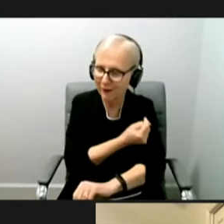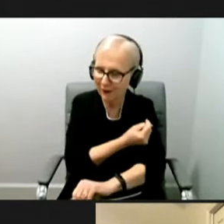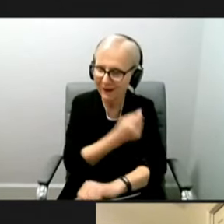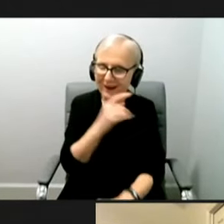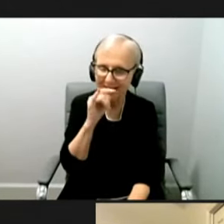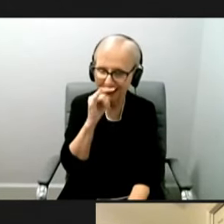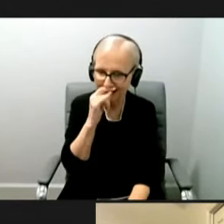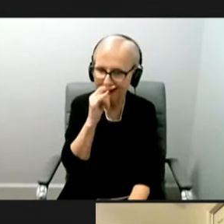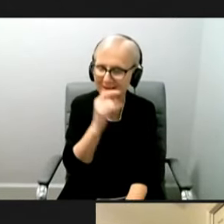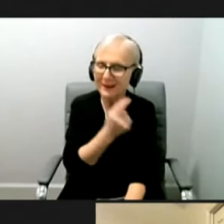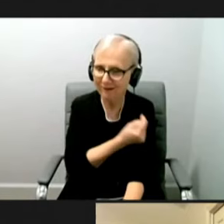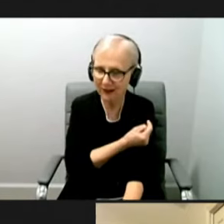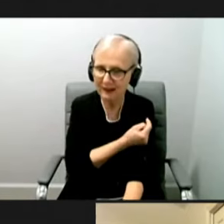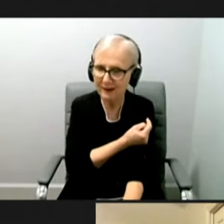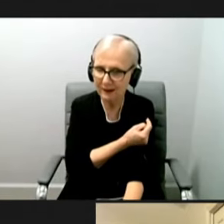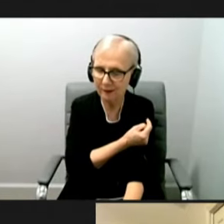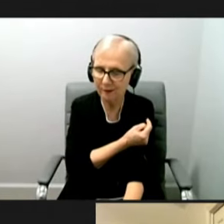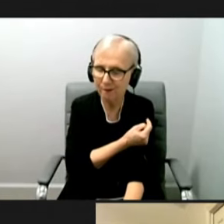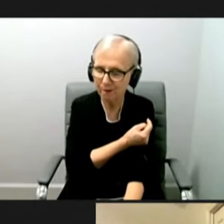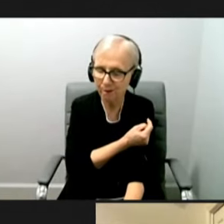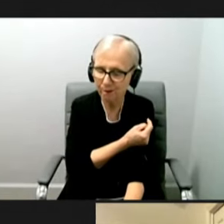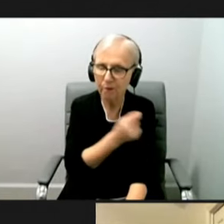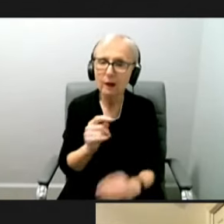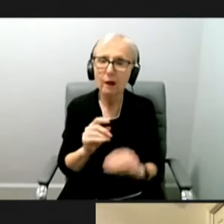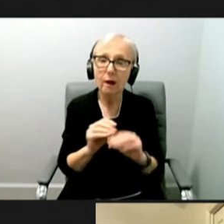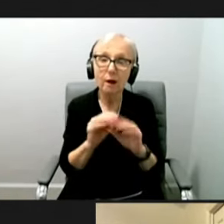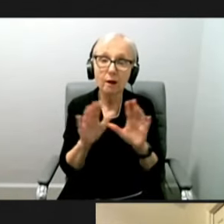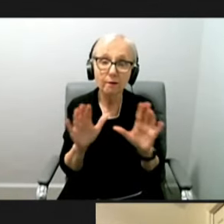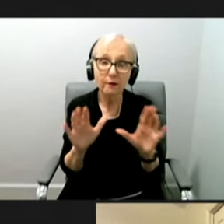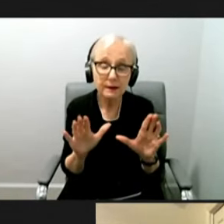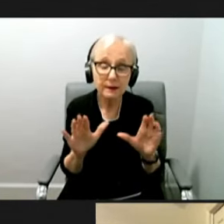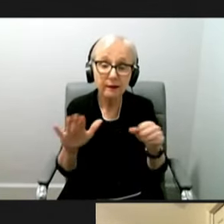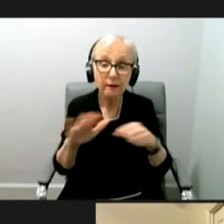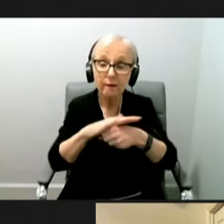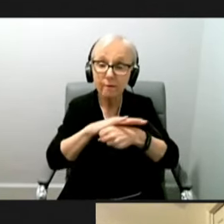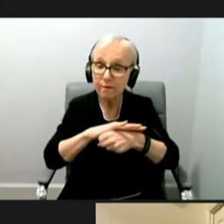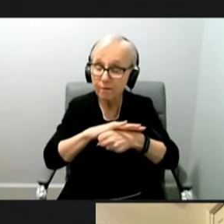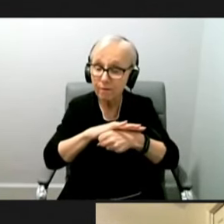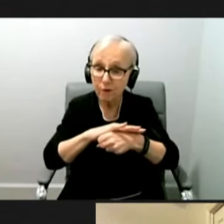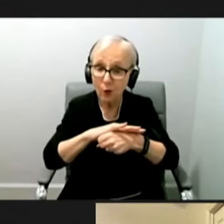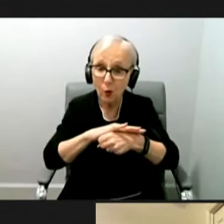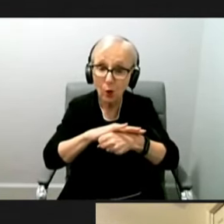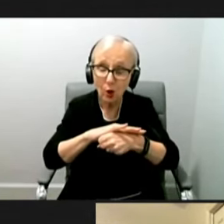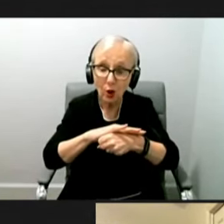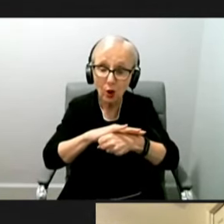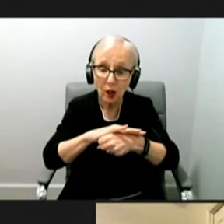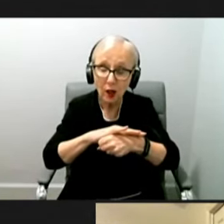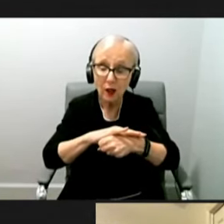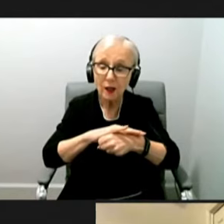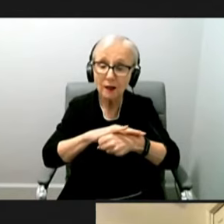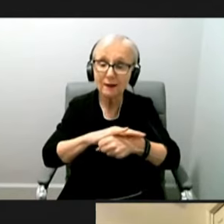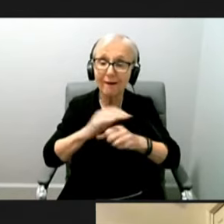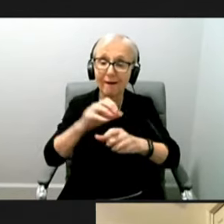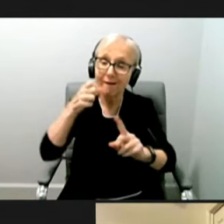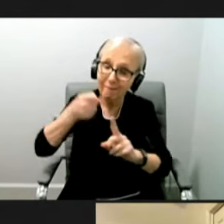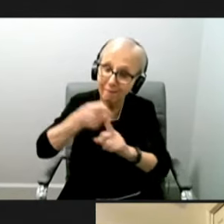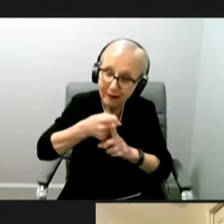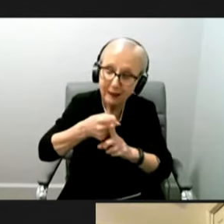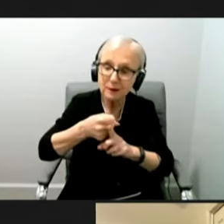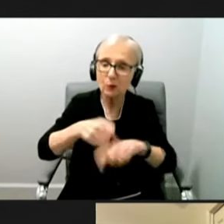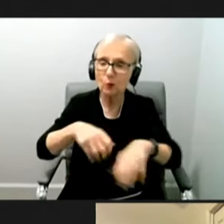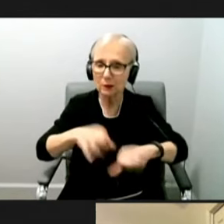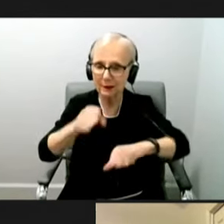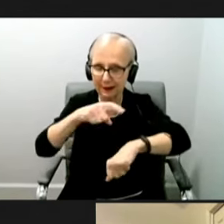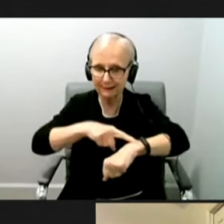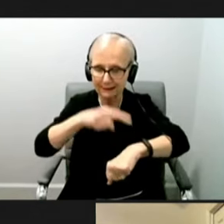to get vaccinated. Obviously, the full efficacy of that vaccine will take a while to manifest itself in